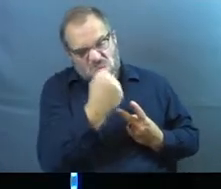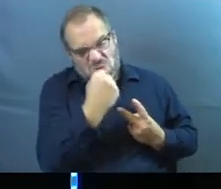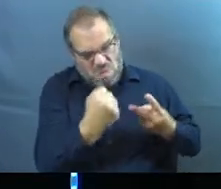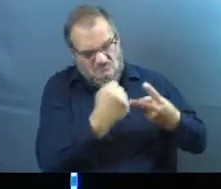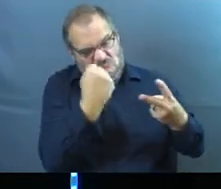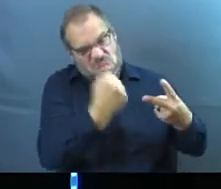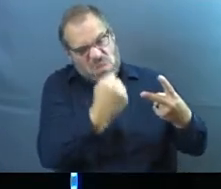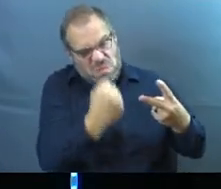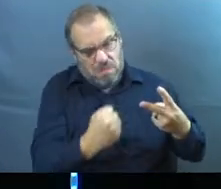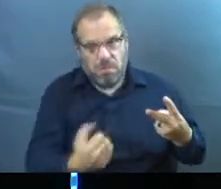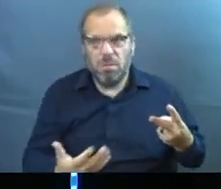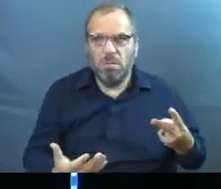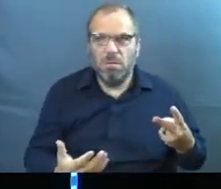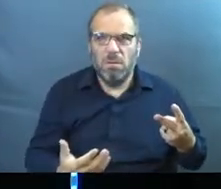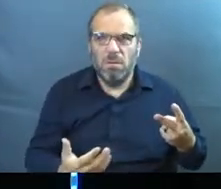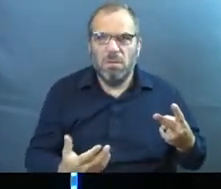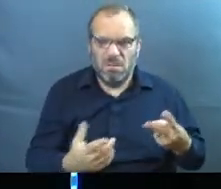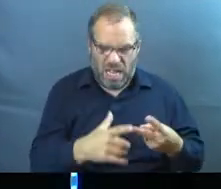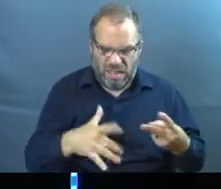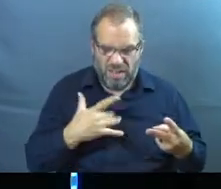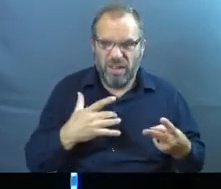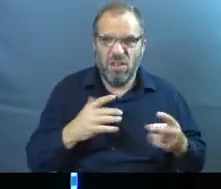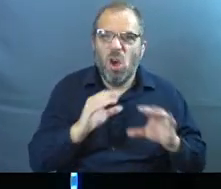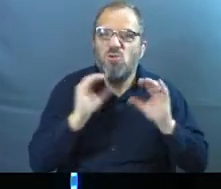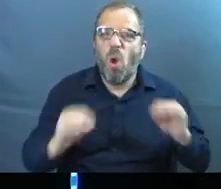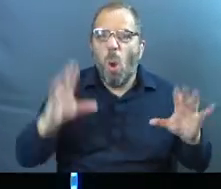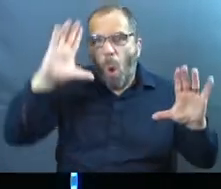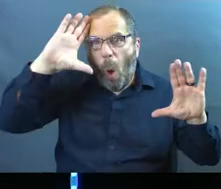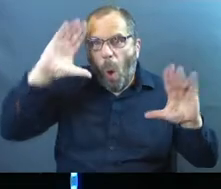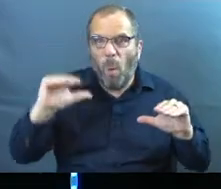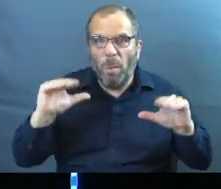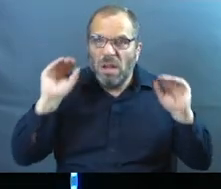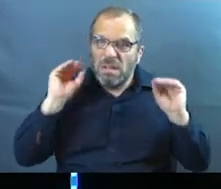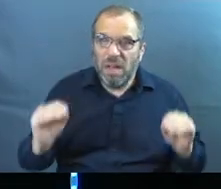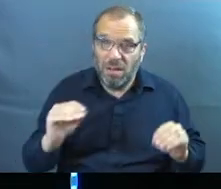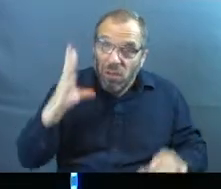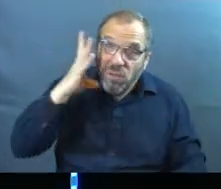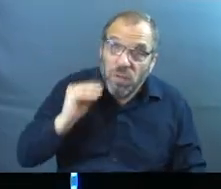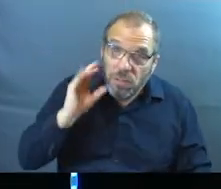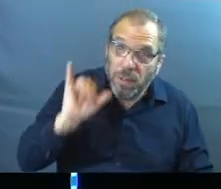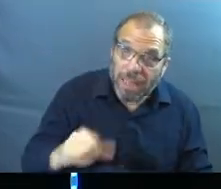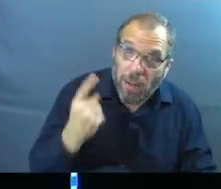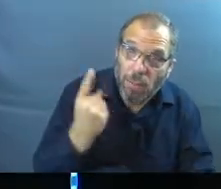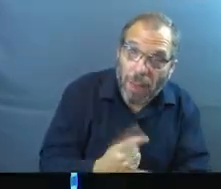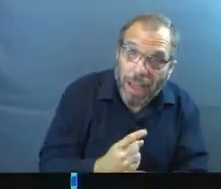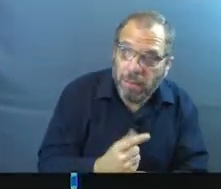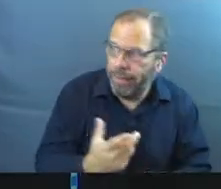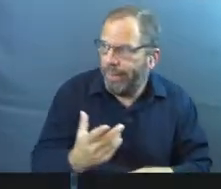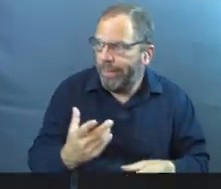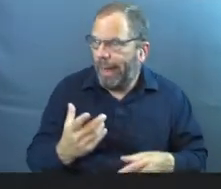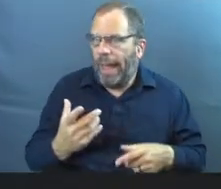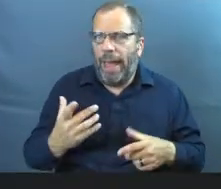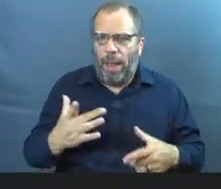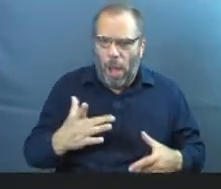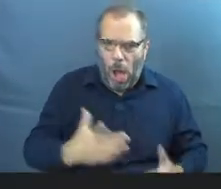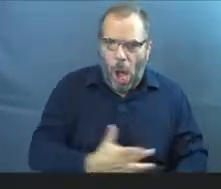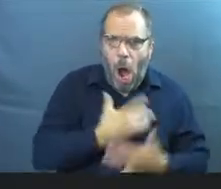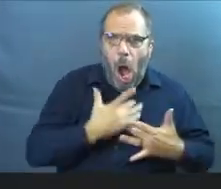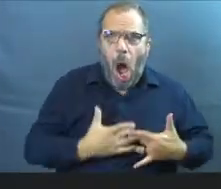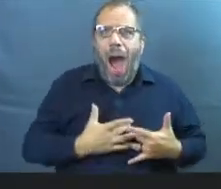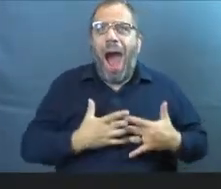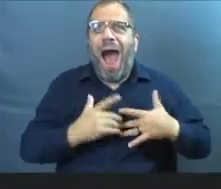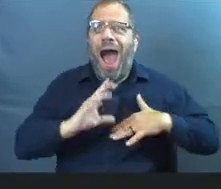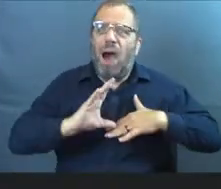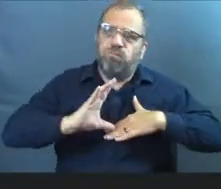my family. taken all my stuff. She gets to this place of hopelessness. We've all been through stuff. We've all experienced really big hardships and